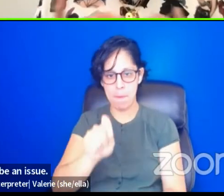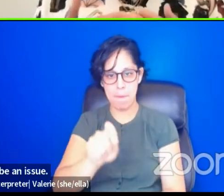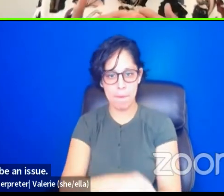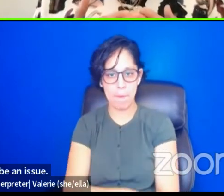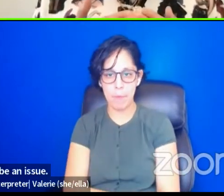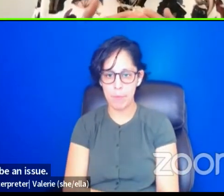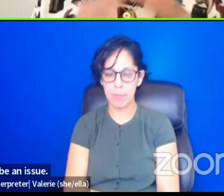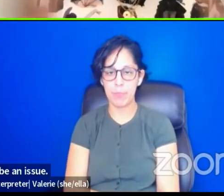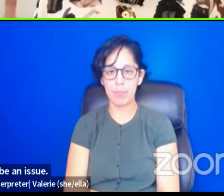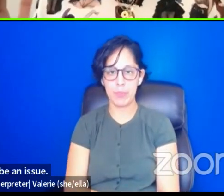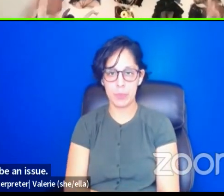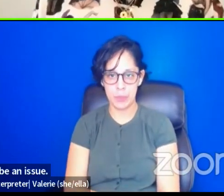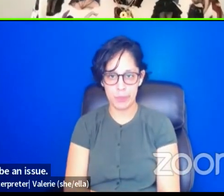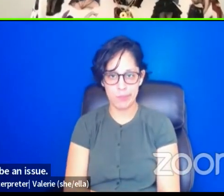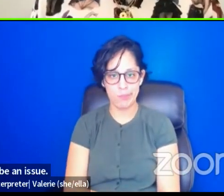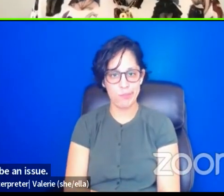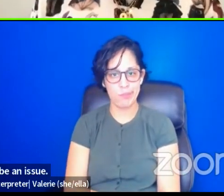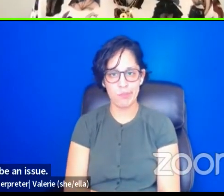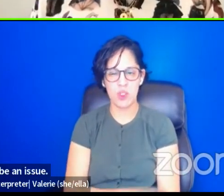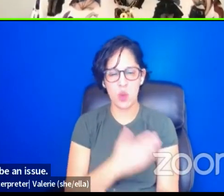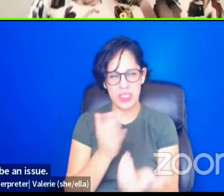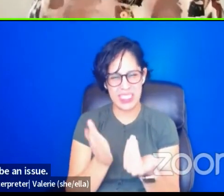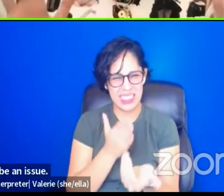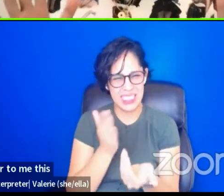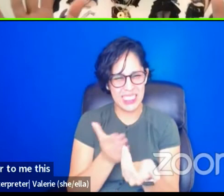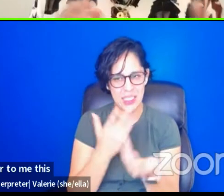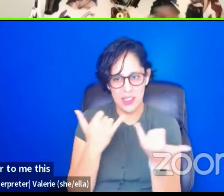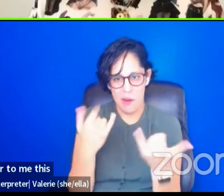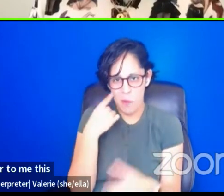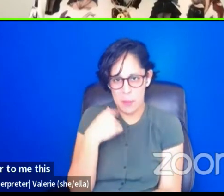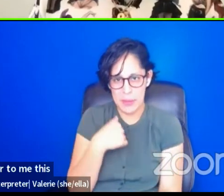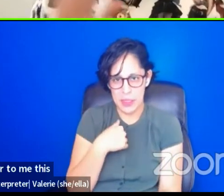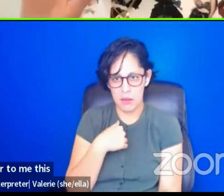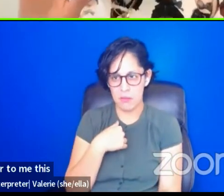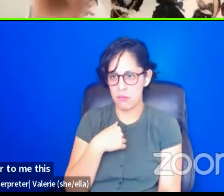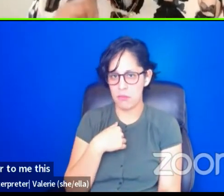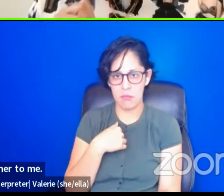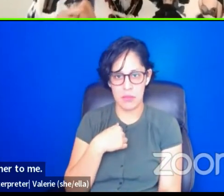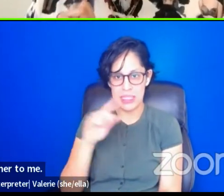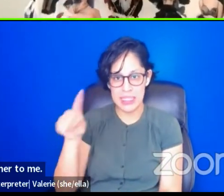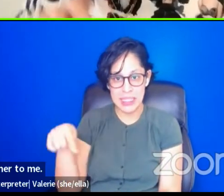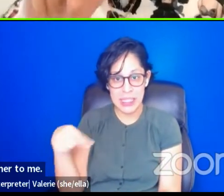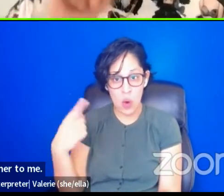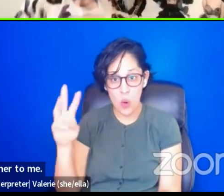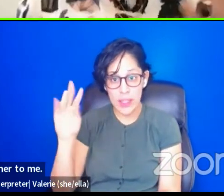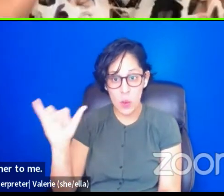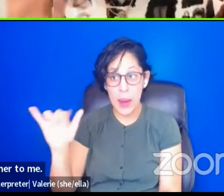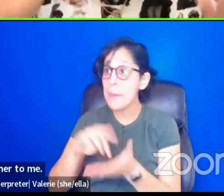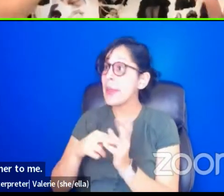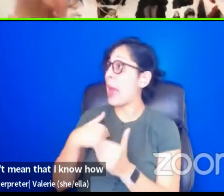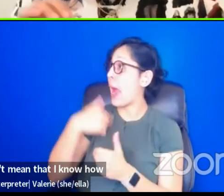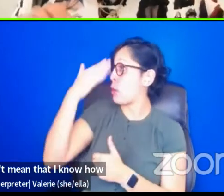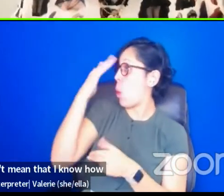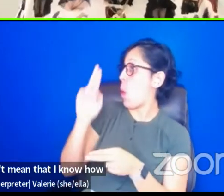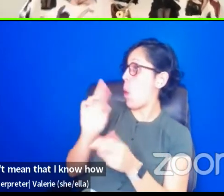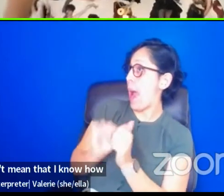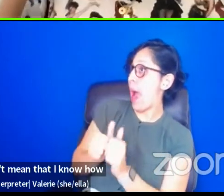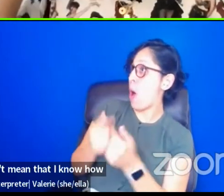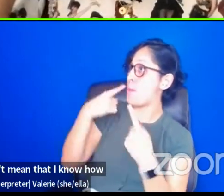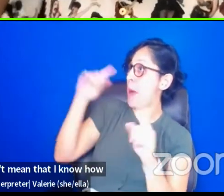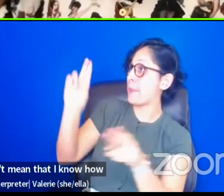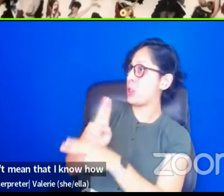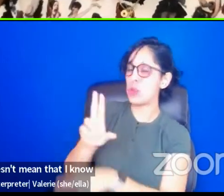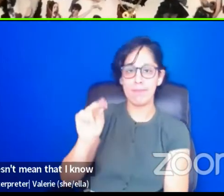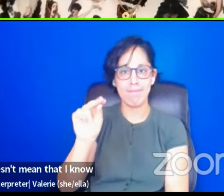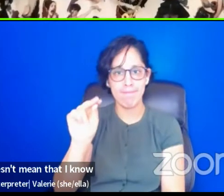So it's, it's, it's an, it's a no brainer to me. This is the only way. And that doesn't mean that I know how to get there. It